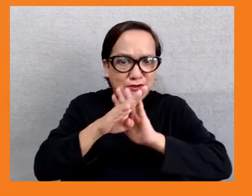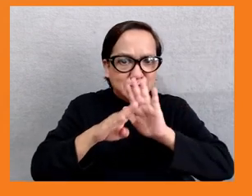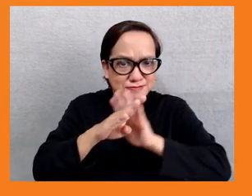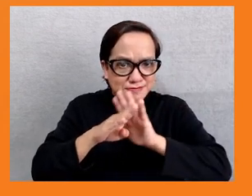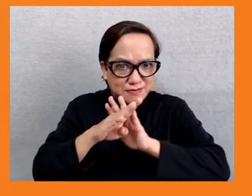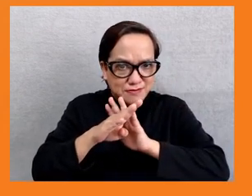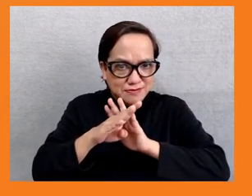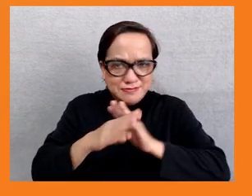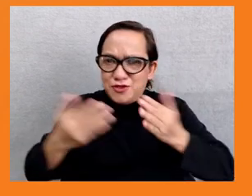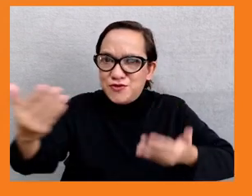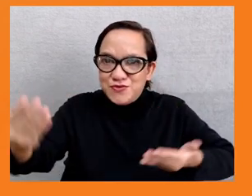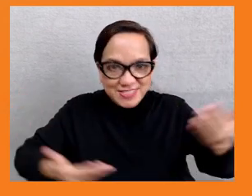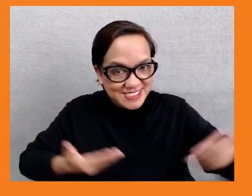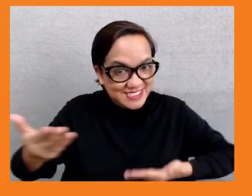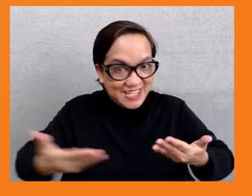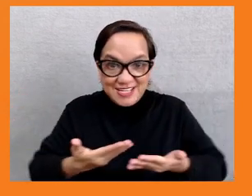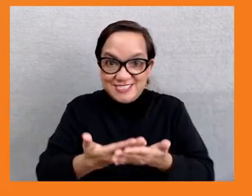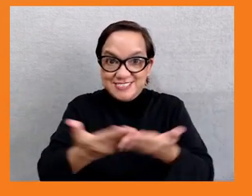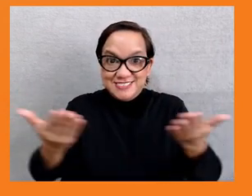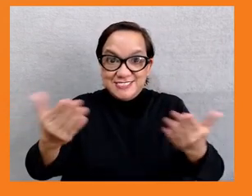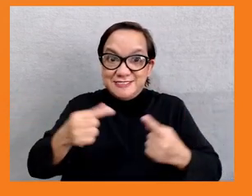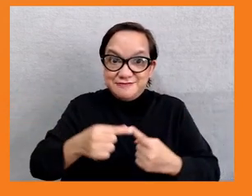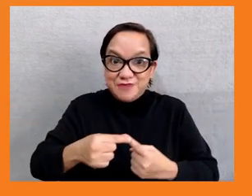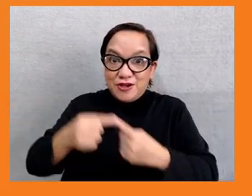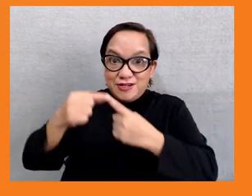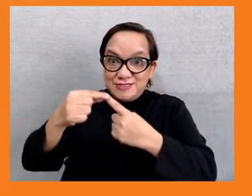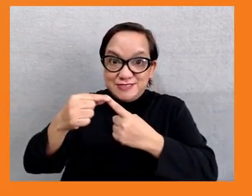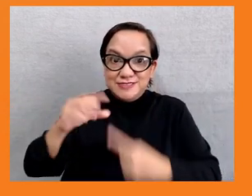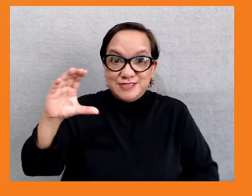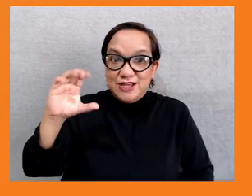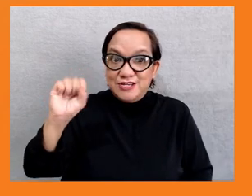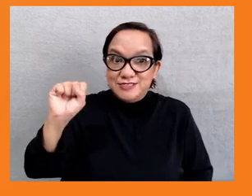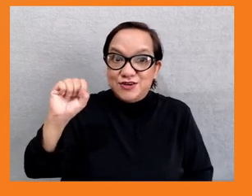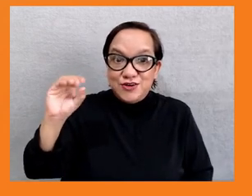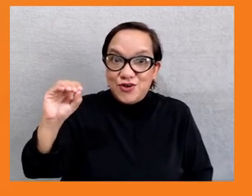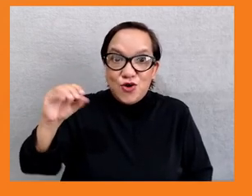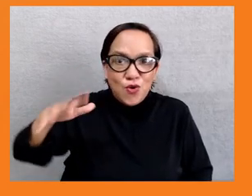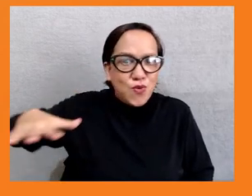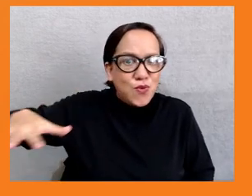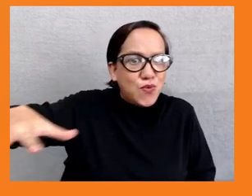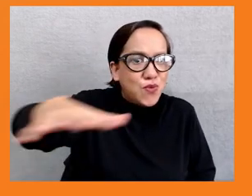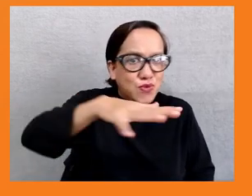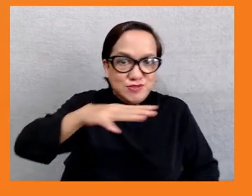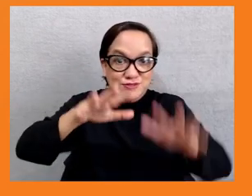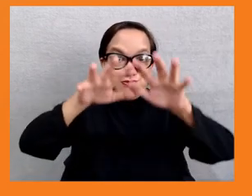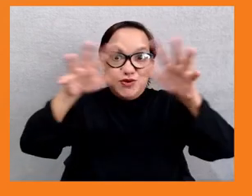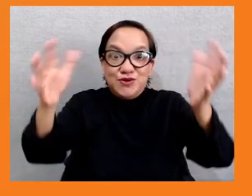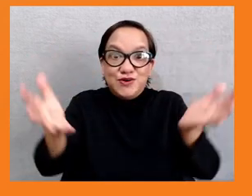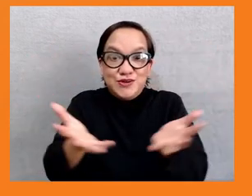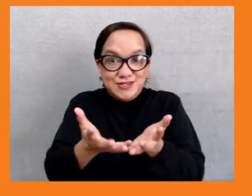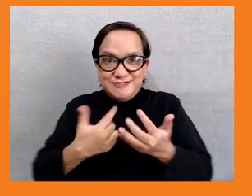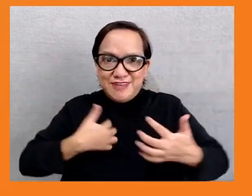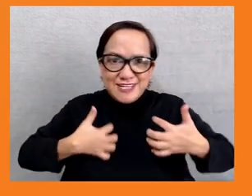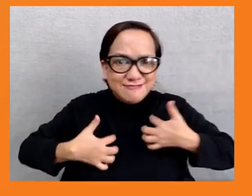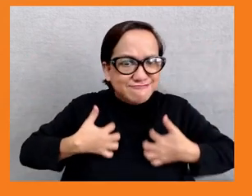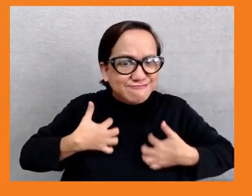colleagues who are dialing in from all around the world. I'm delighted to have the opportunity to formally open the ADP's Civil